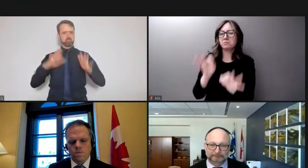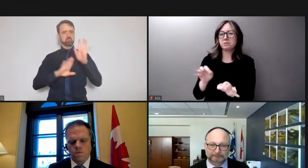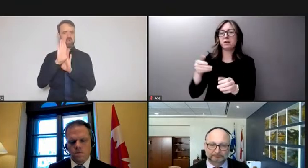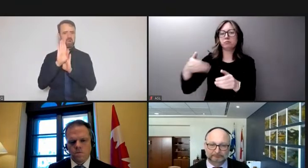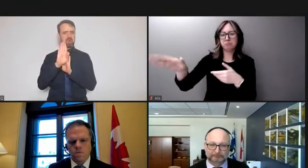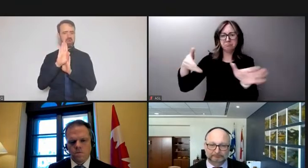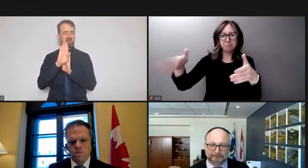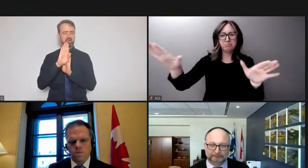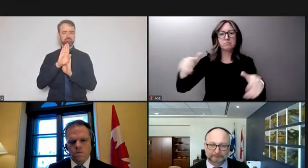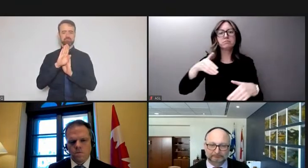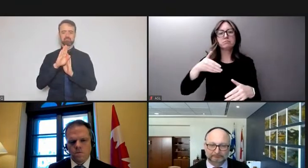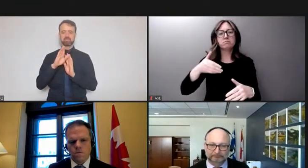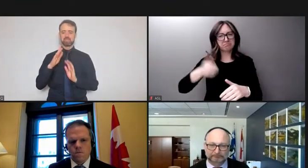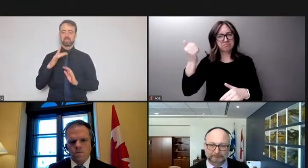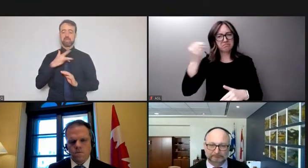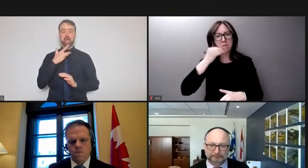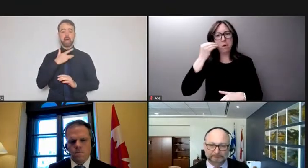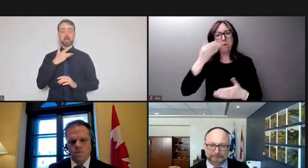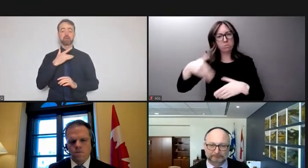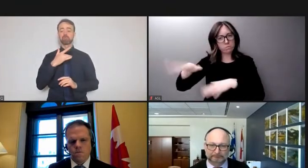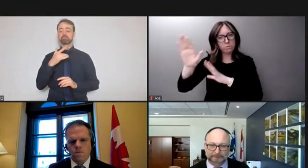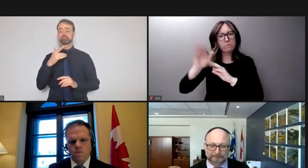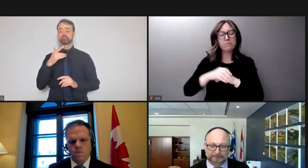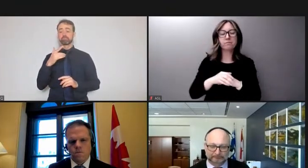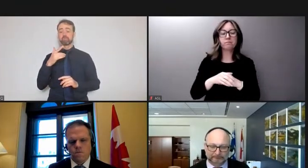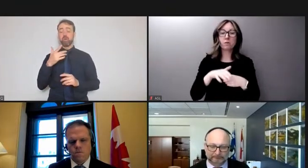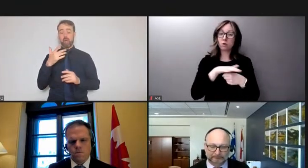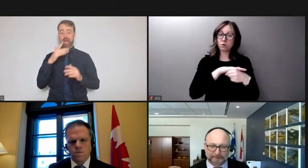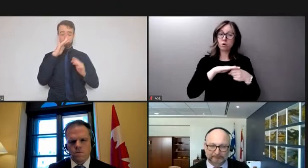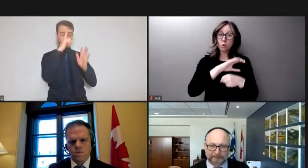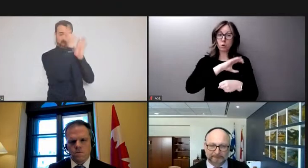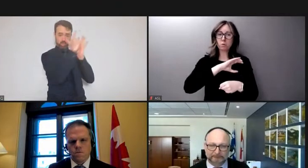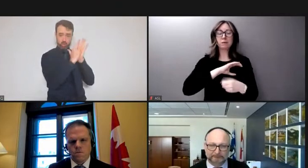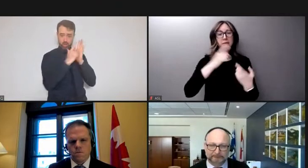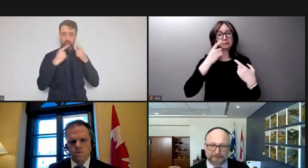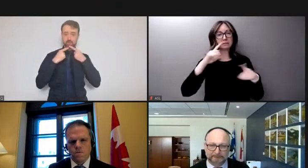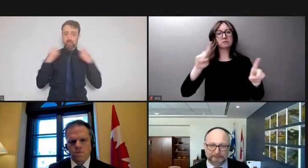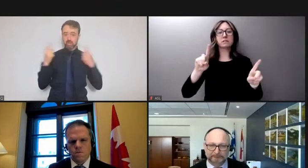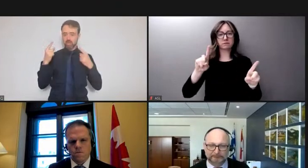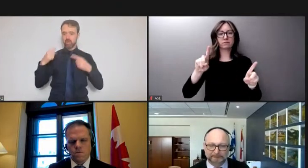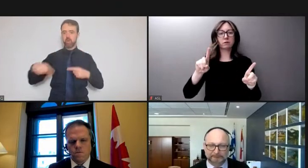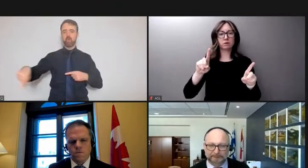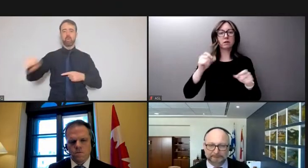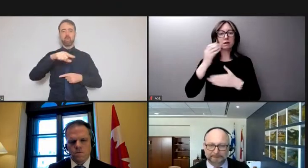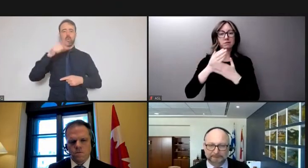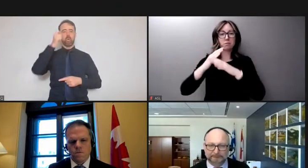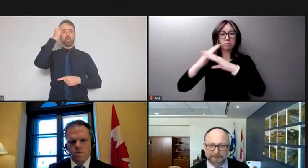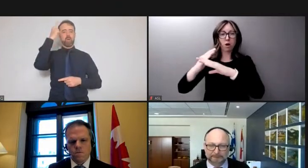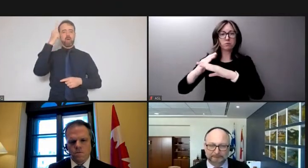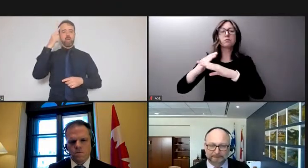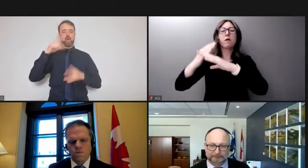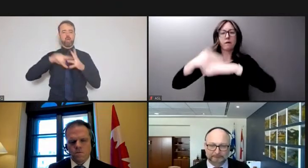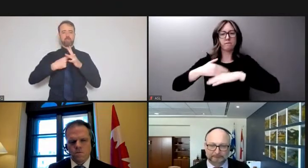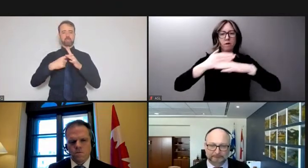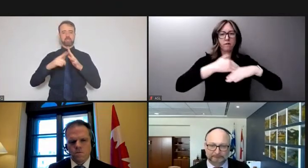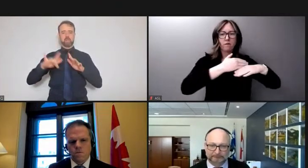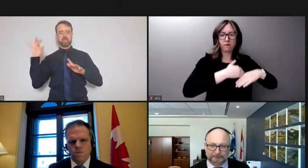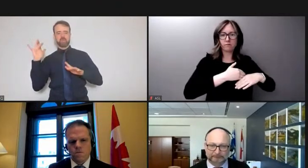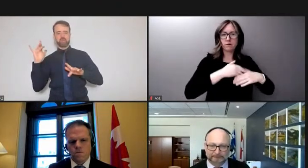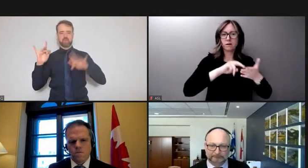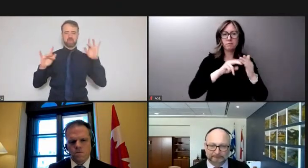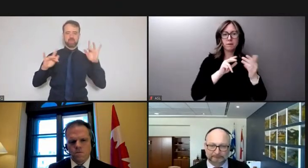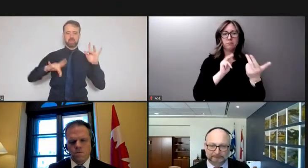trade corridors to leave local police have successfully dismantled illegal blockades at vital points of entry across the country